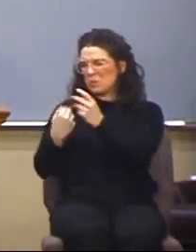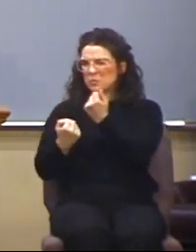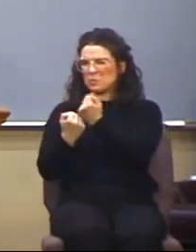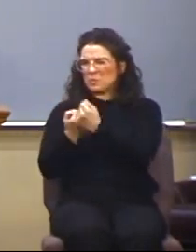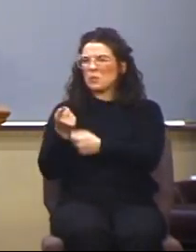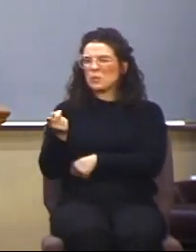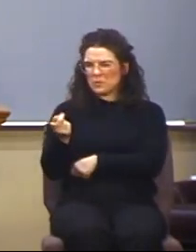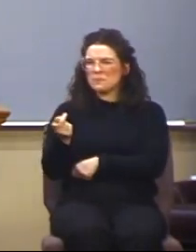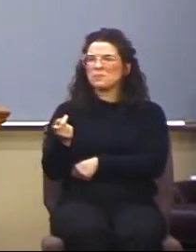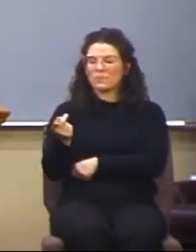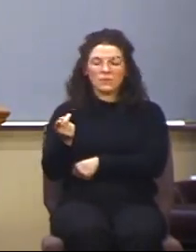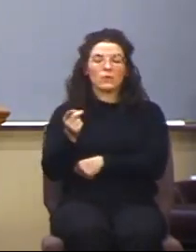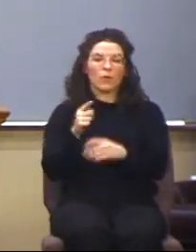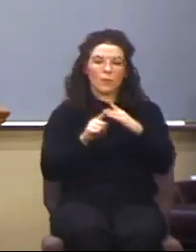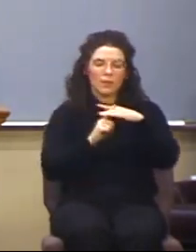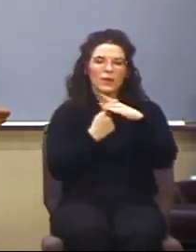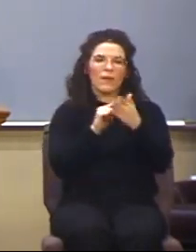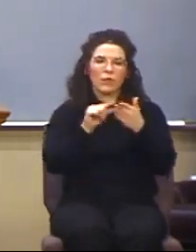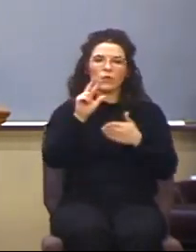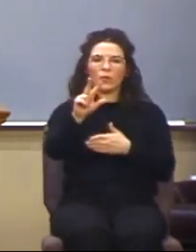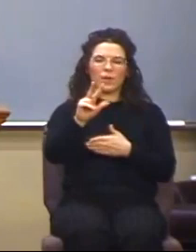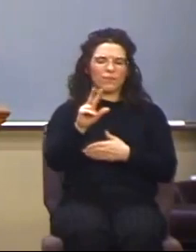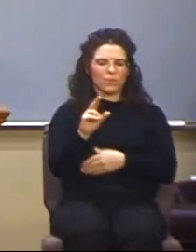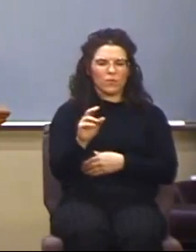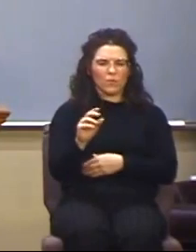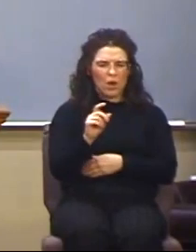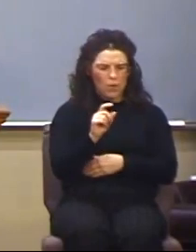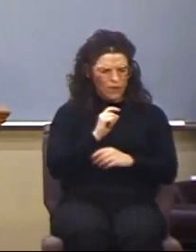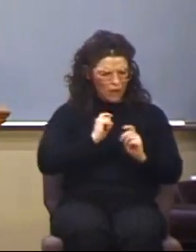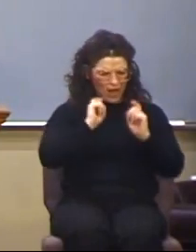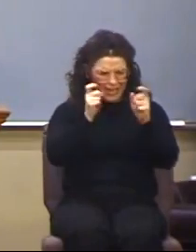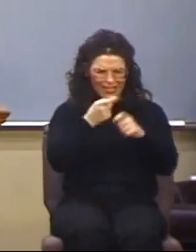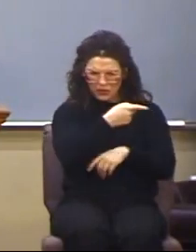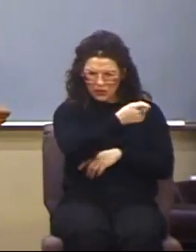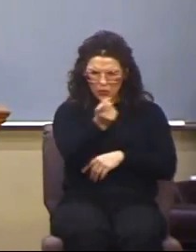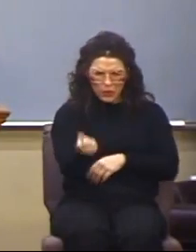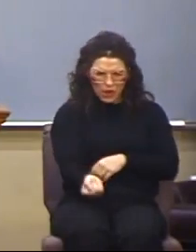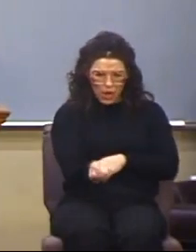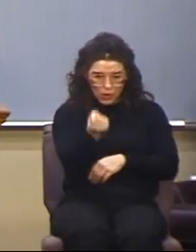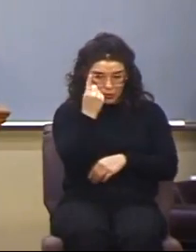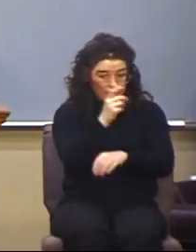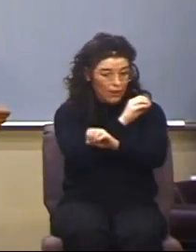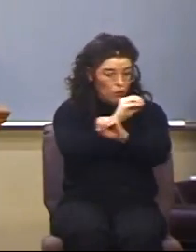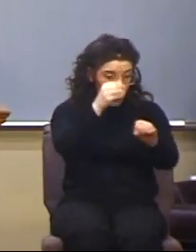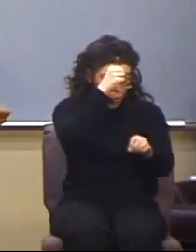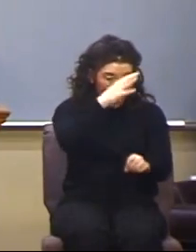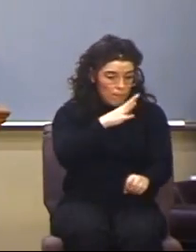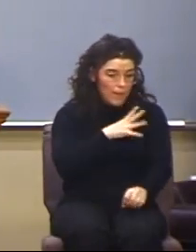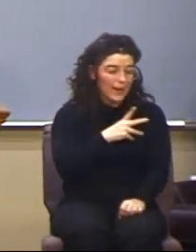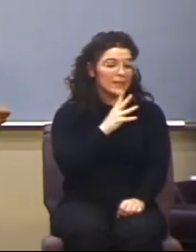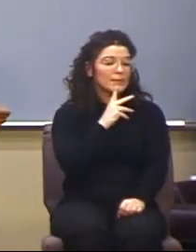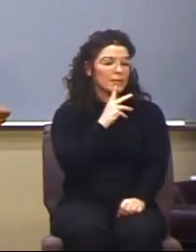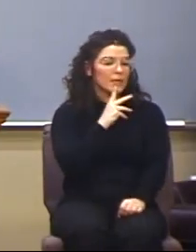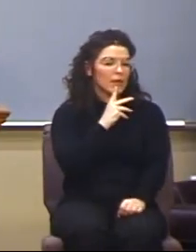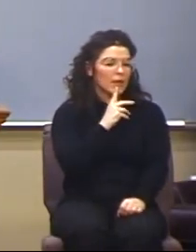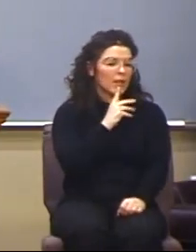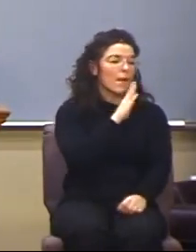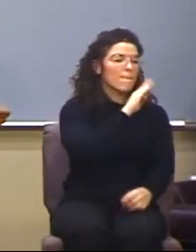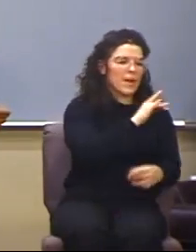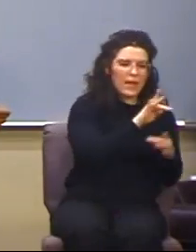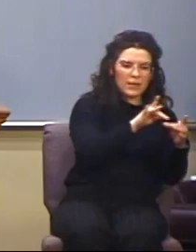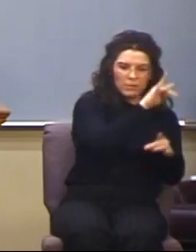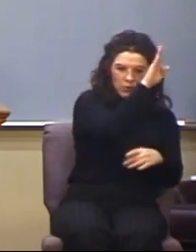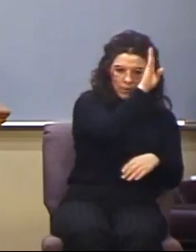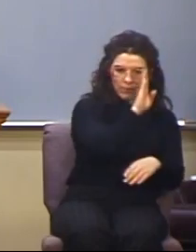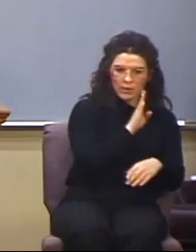as we begin here at verse 3, wherefore I give you to understand that no man speaking by the Spirit of